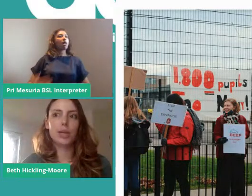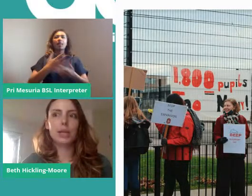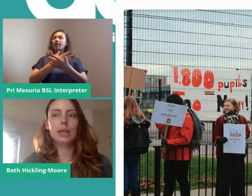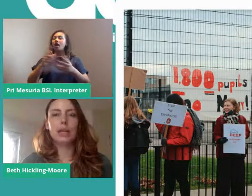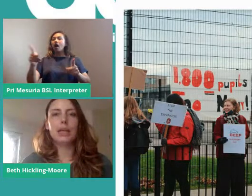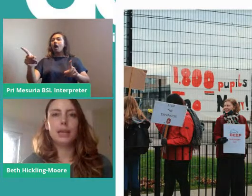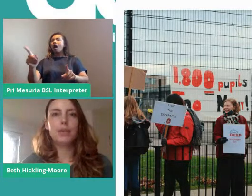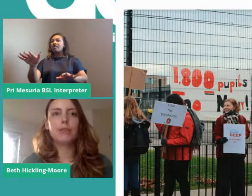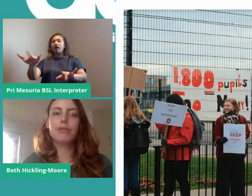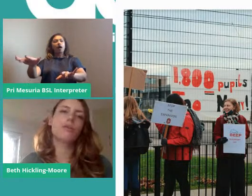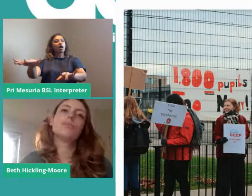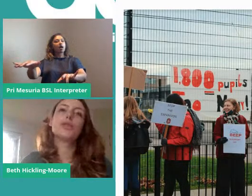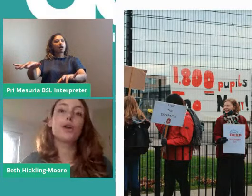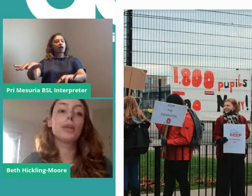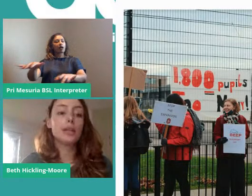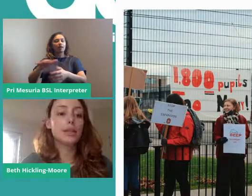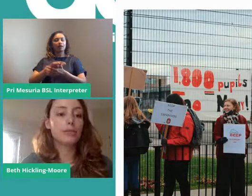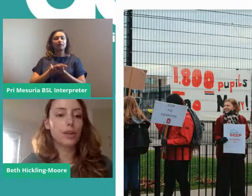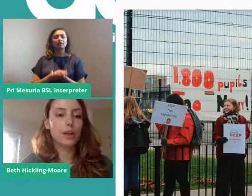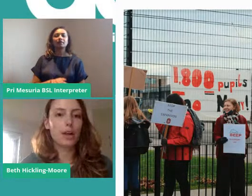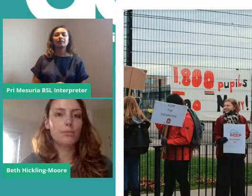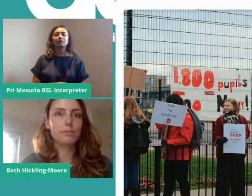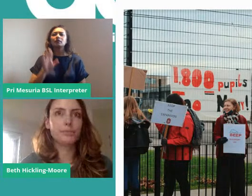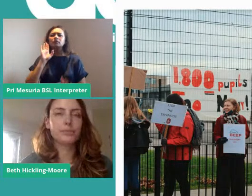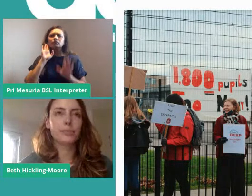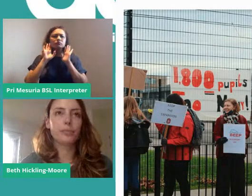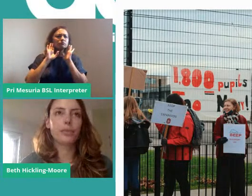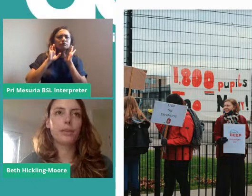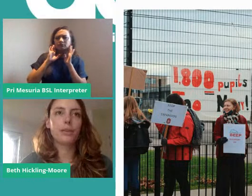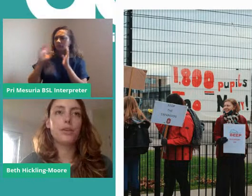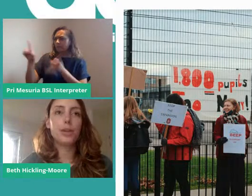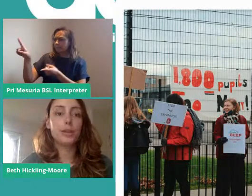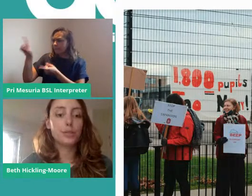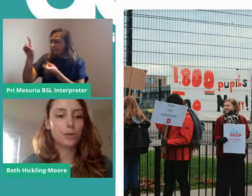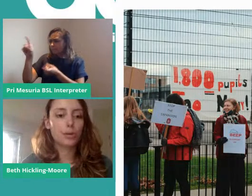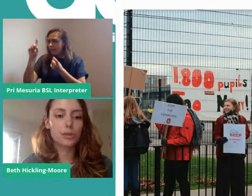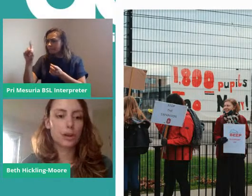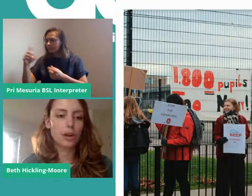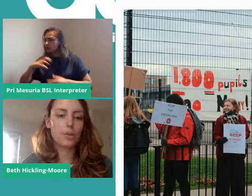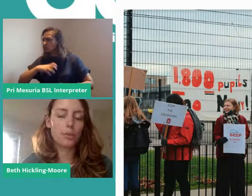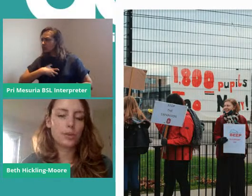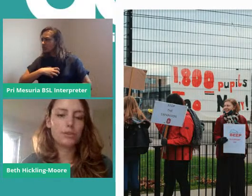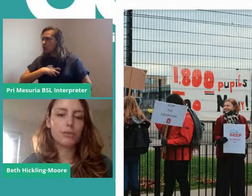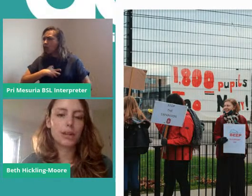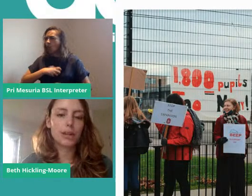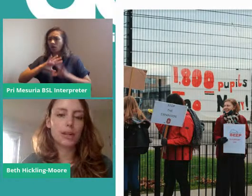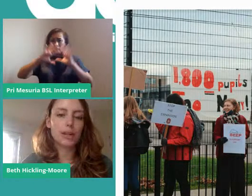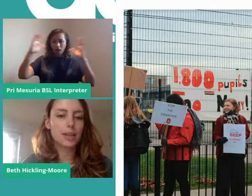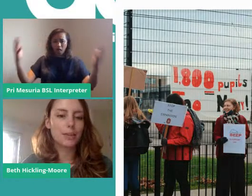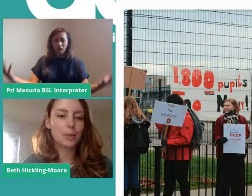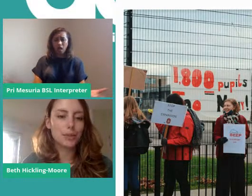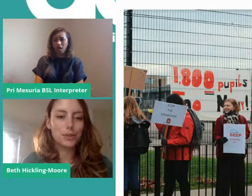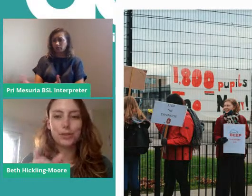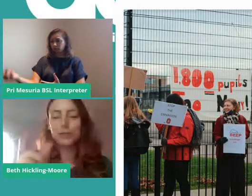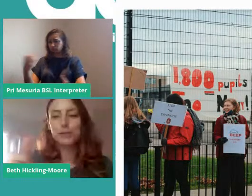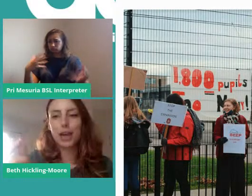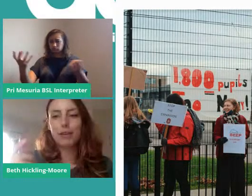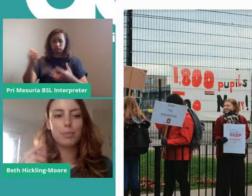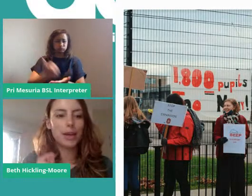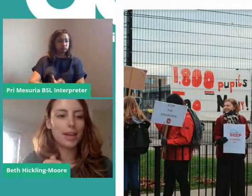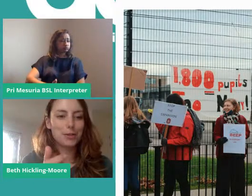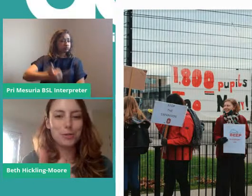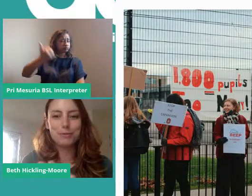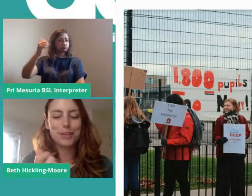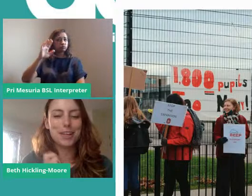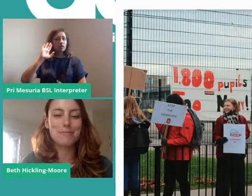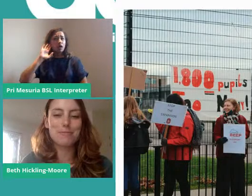So hearing from so many different unions across the globe was fantastic because